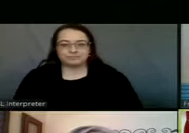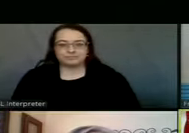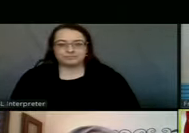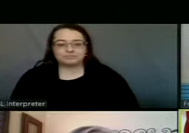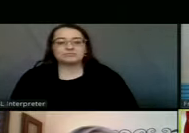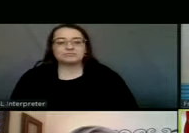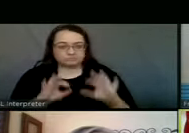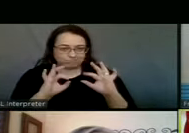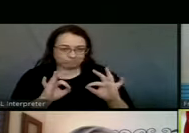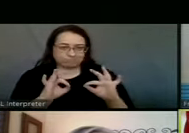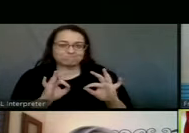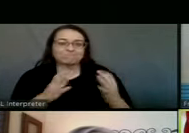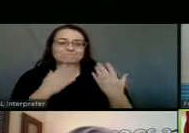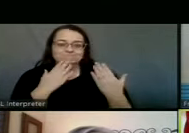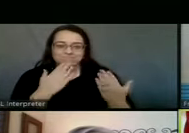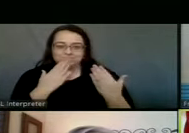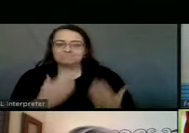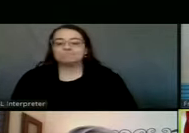Good, thank you.